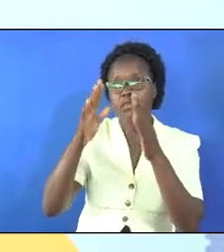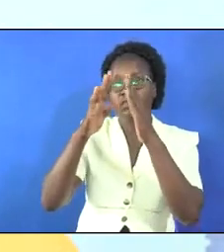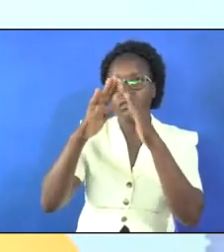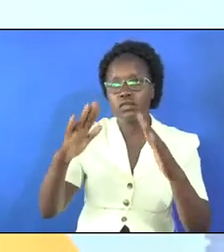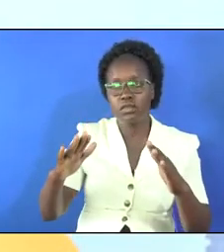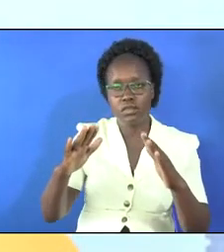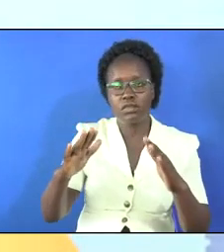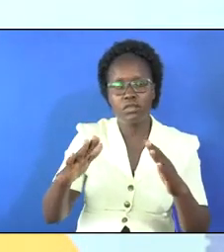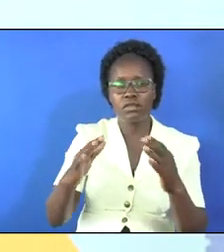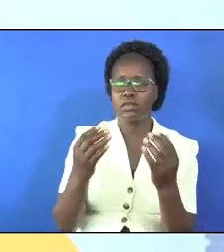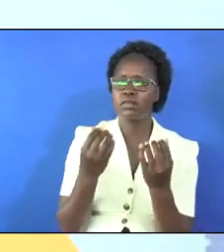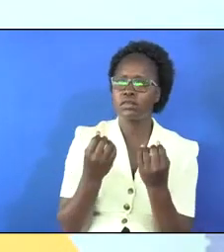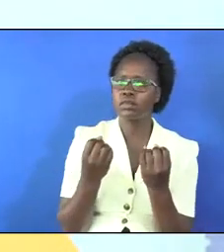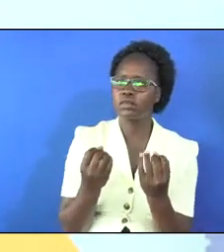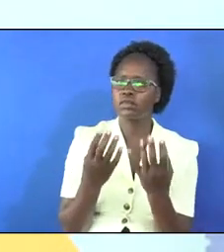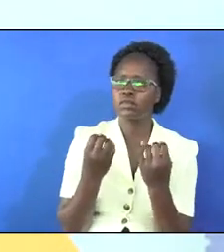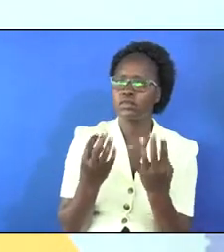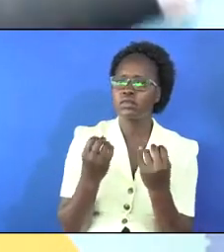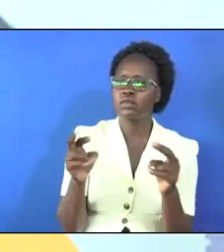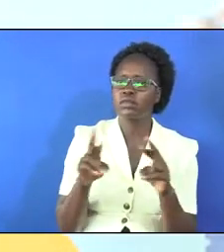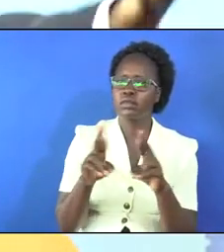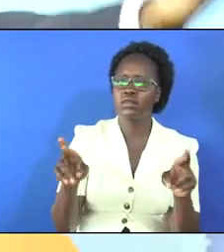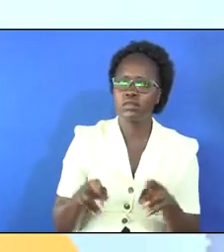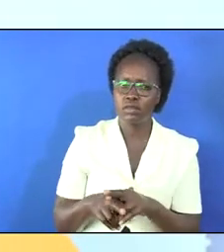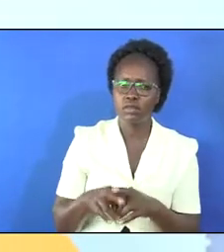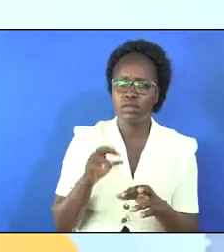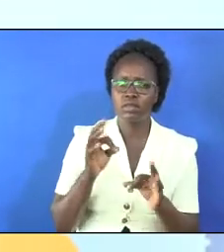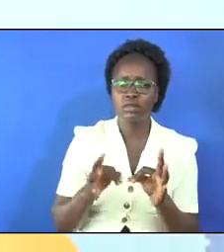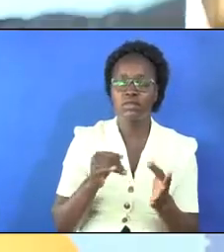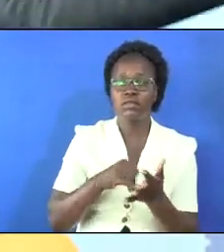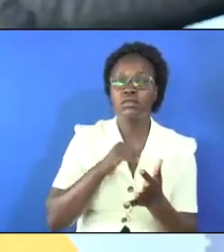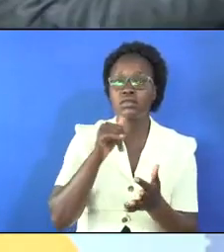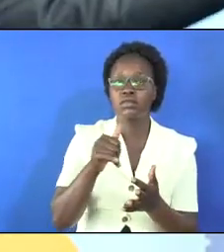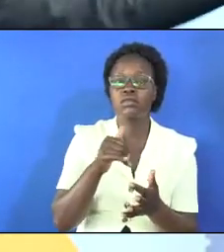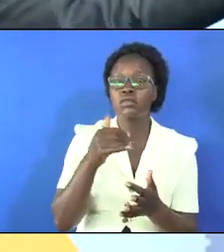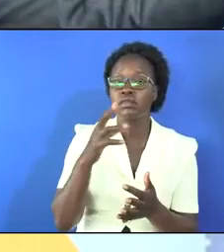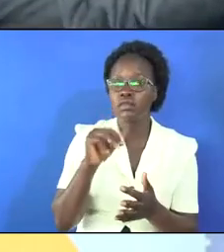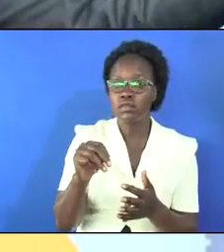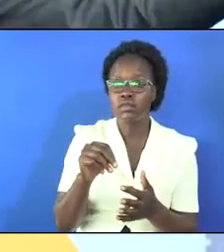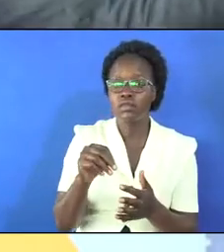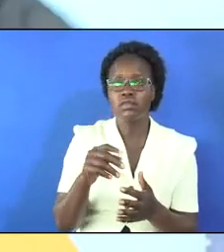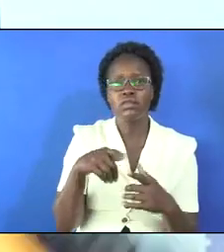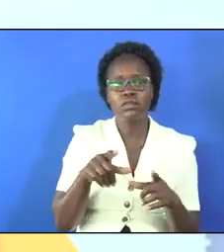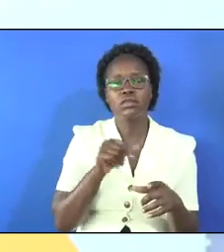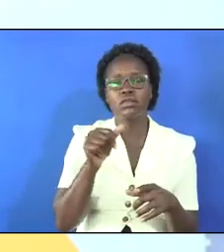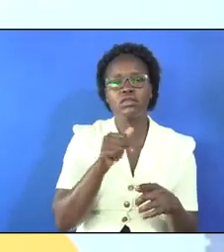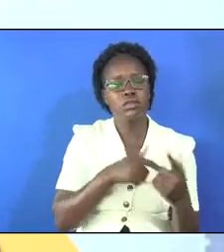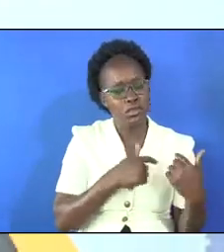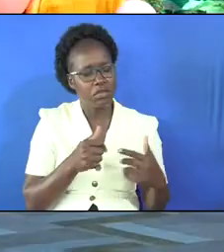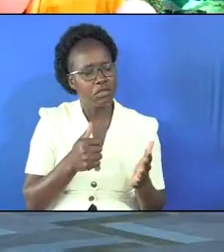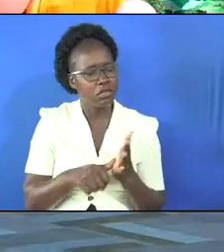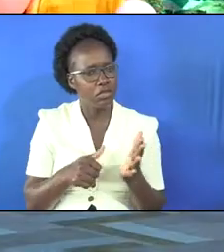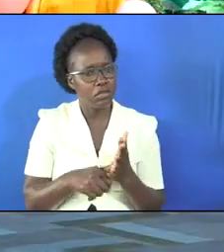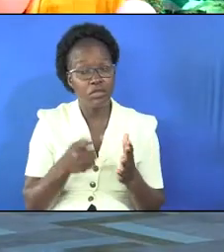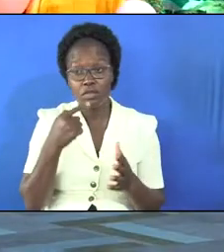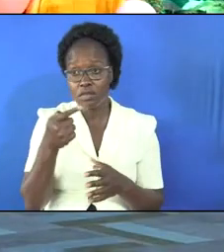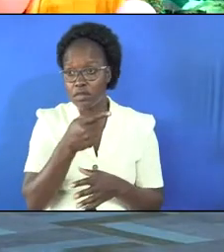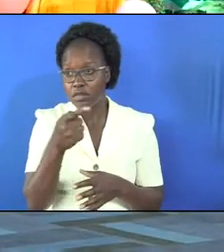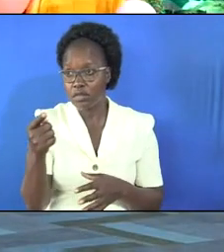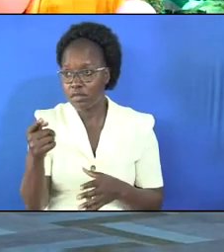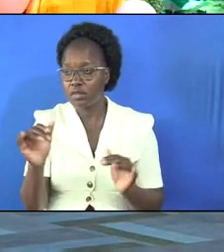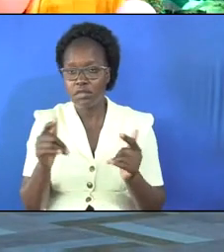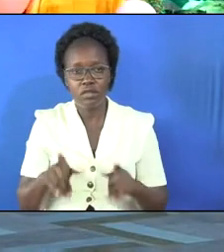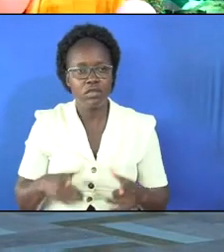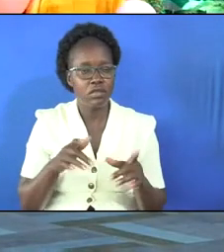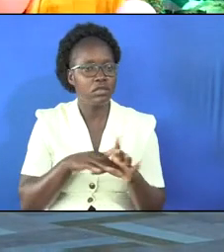my father's uh place there are so many mansions he told them let not your hearts be troubled and i am telling you